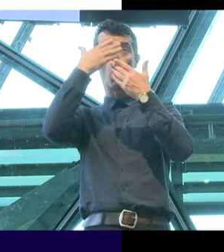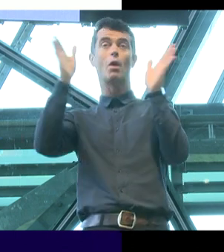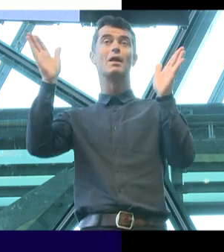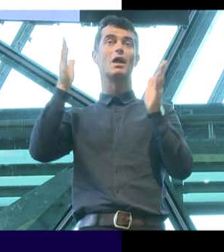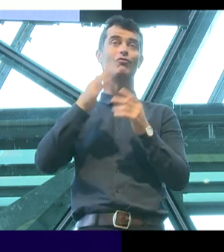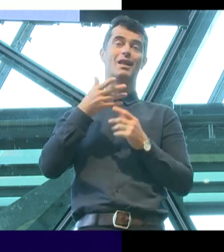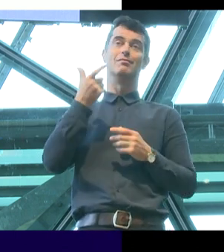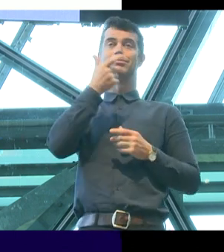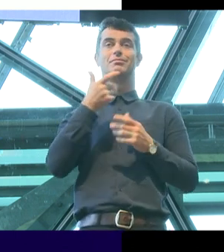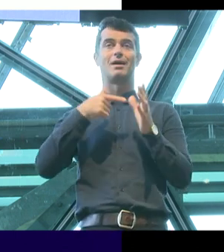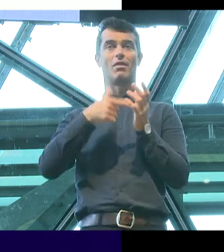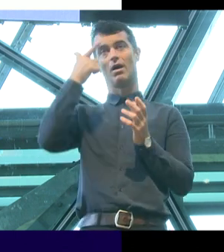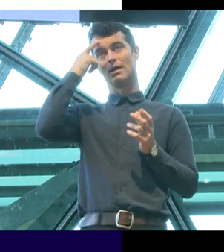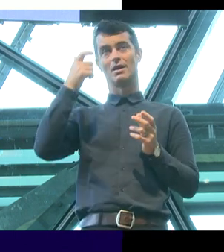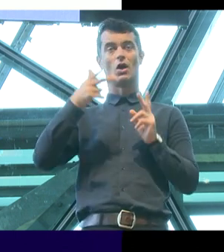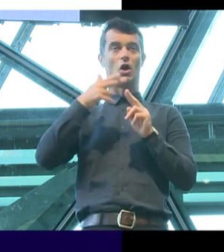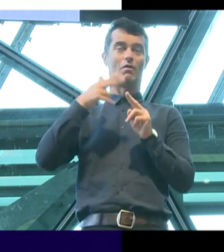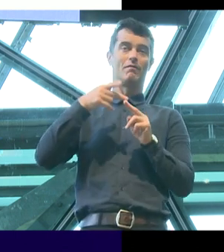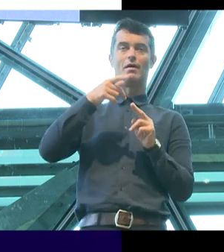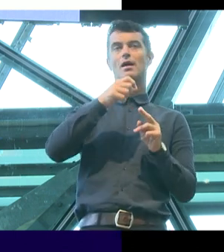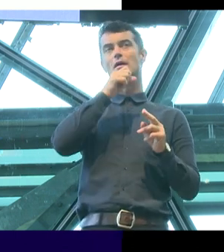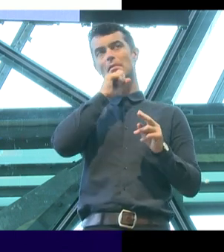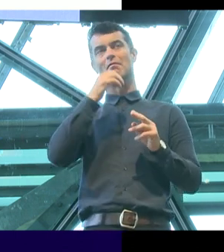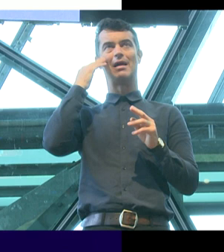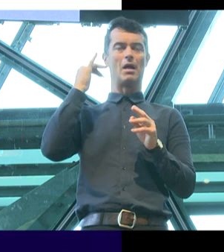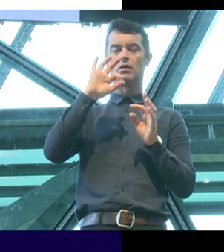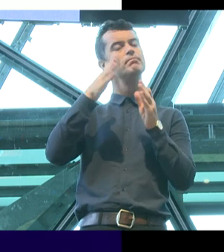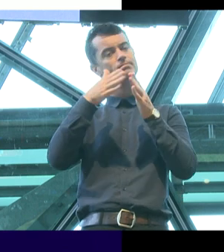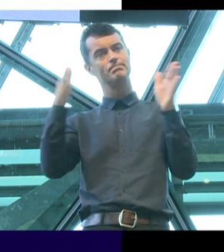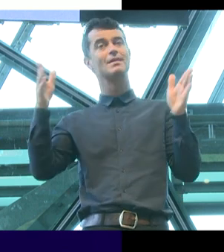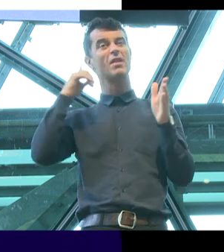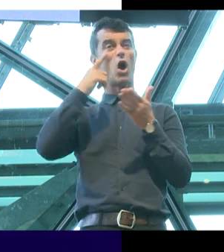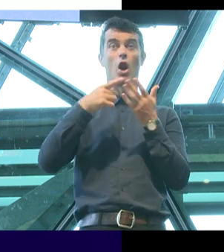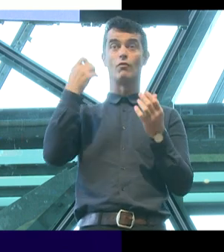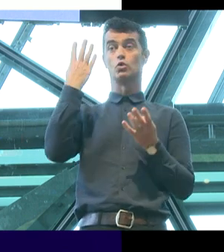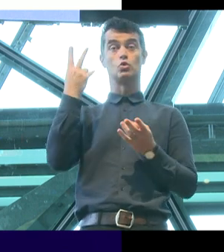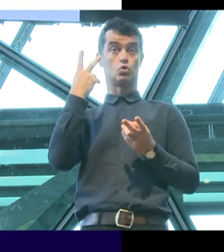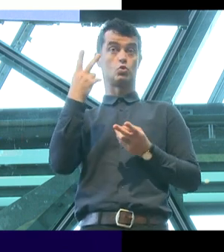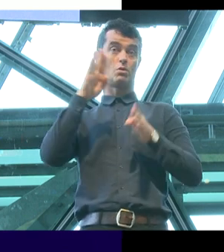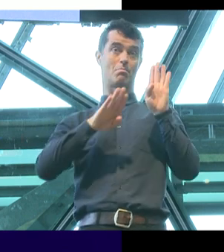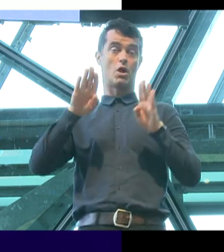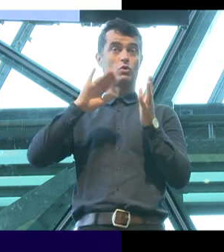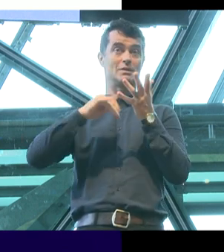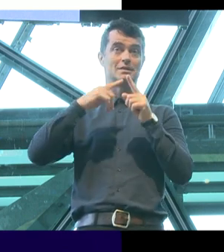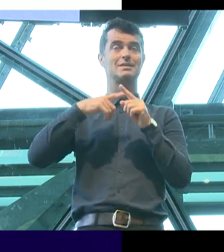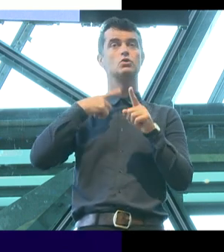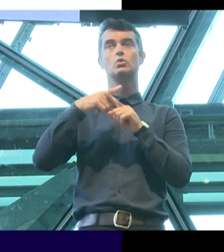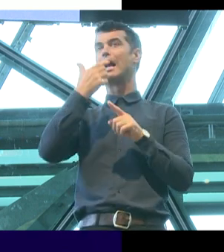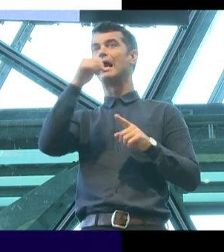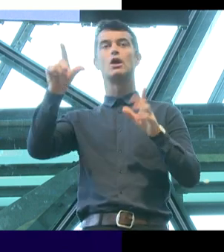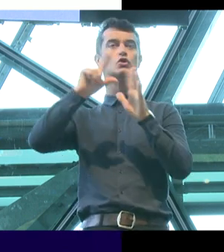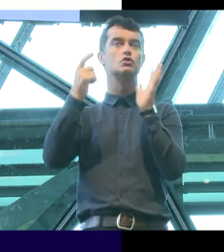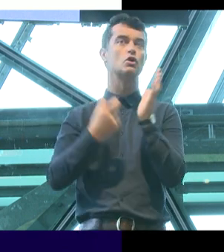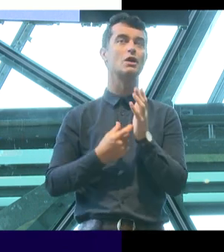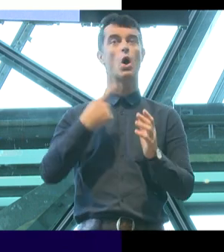balk at this notion. However, if you think there are only two biological sexes, you need to talk to any paediatrician about the